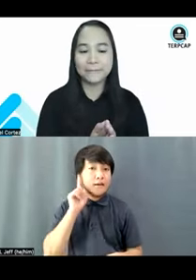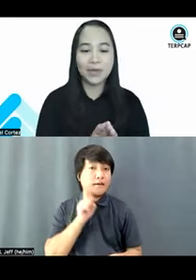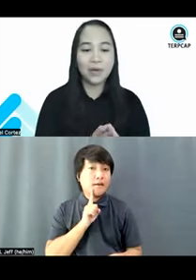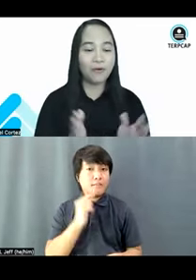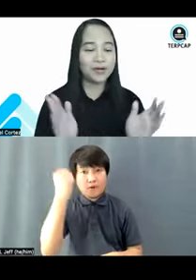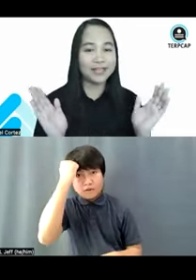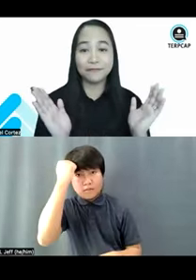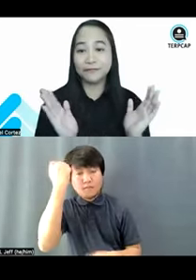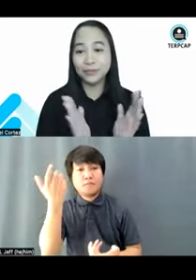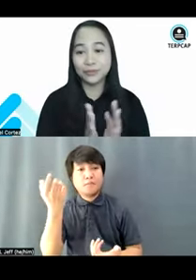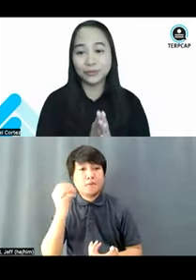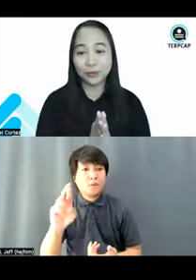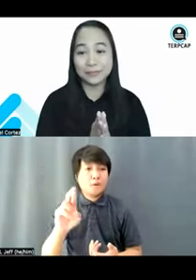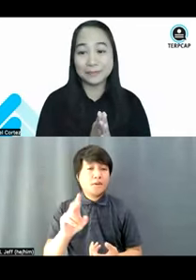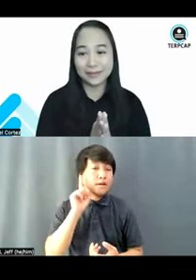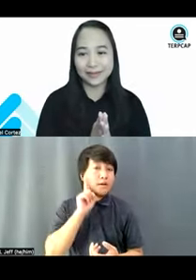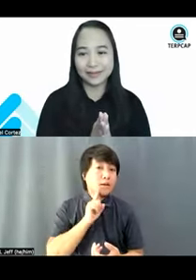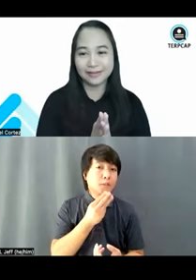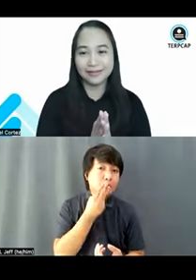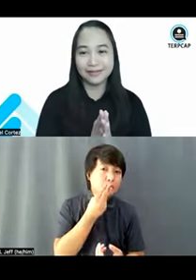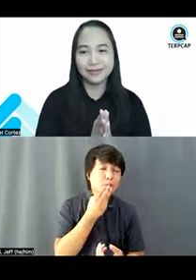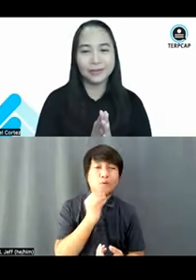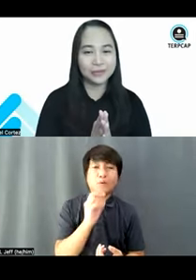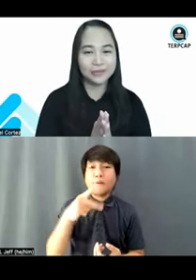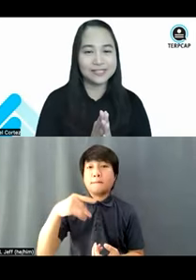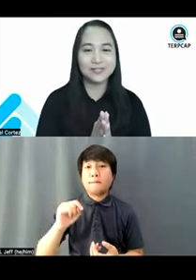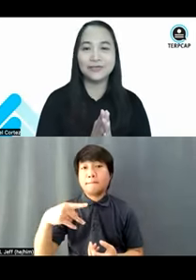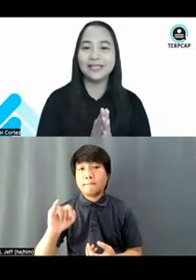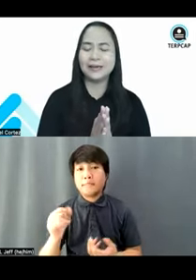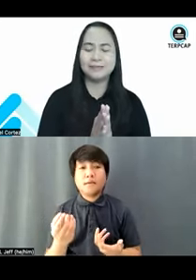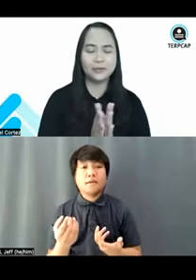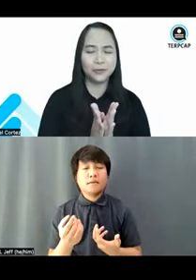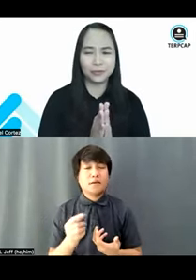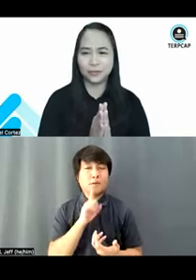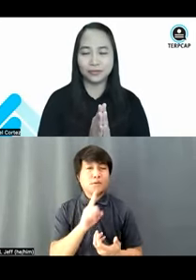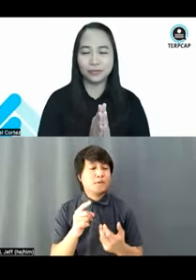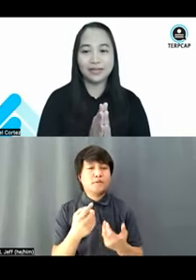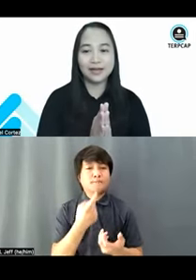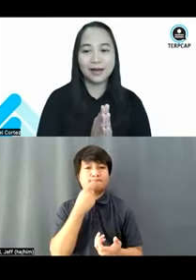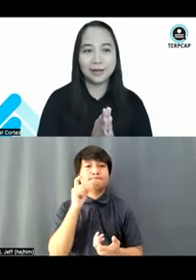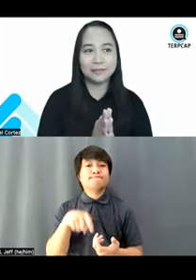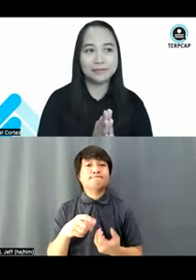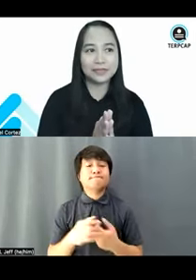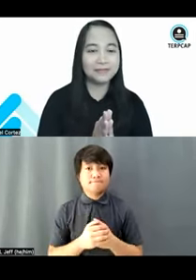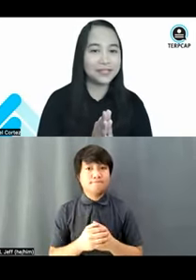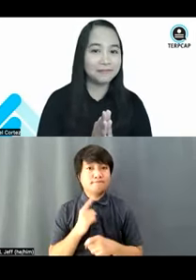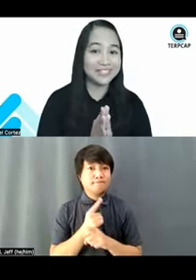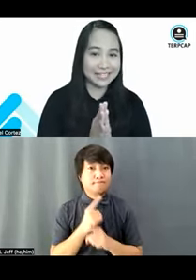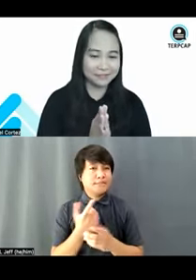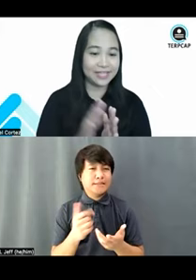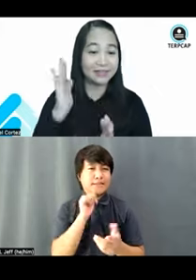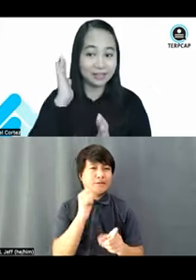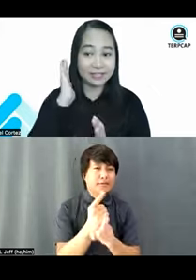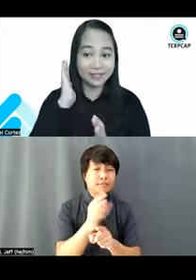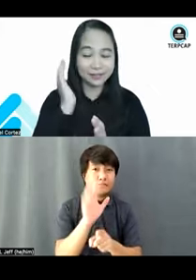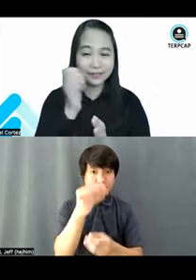or deaf mute or peepit. Oh, this is really a big no-no. Even if the